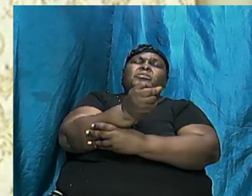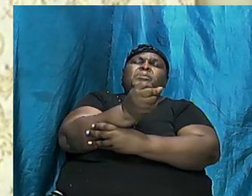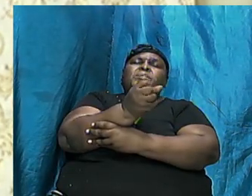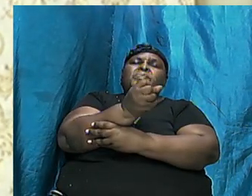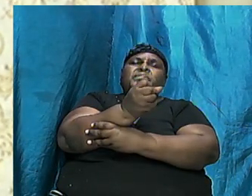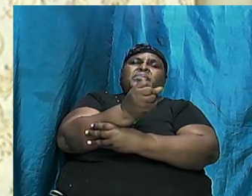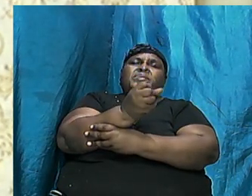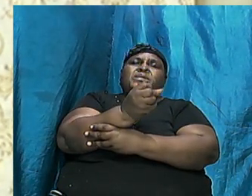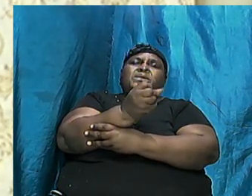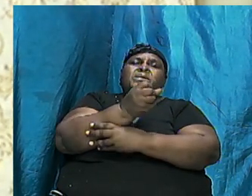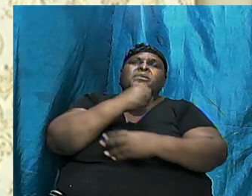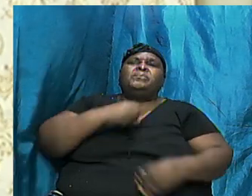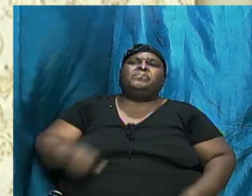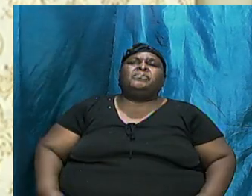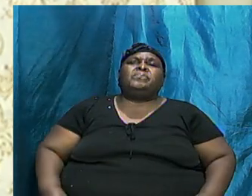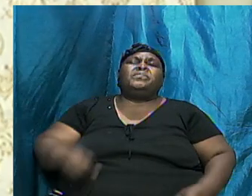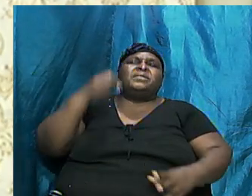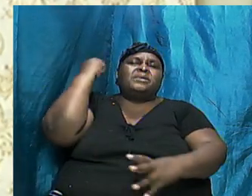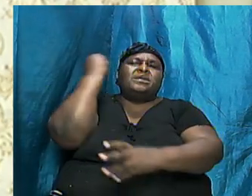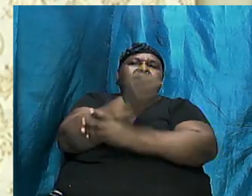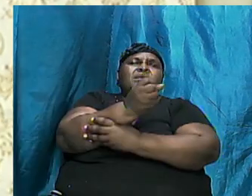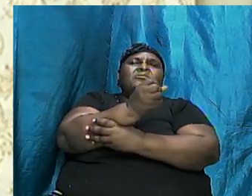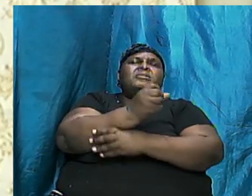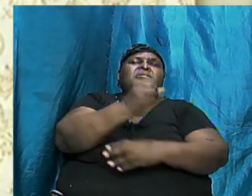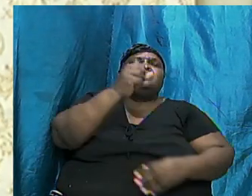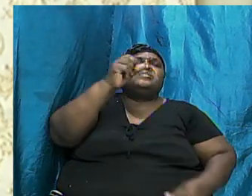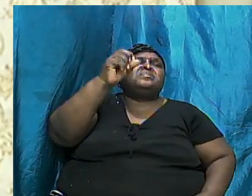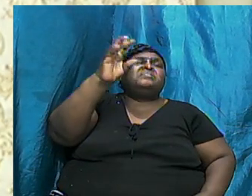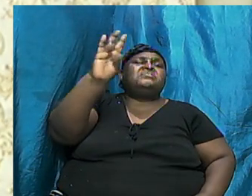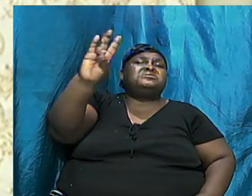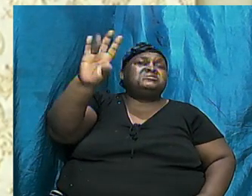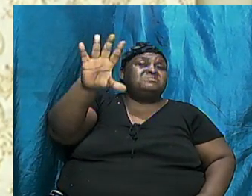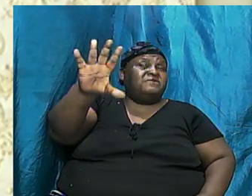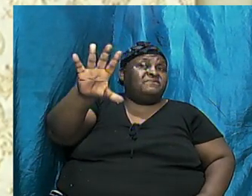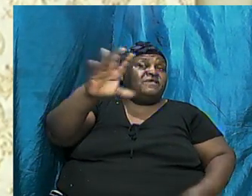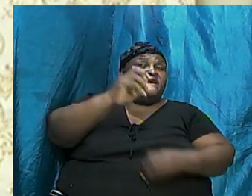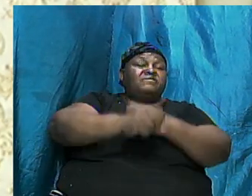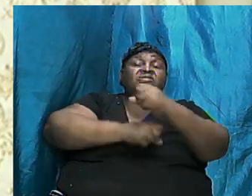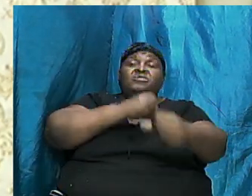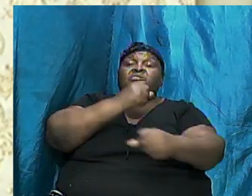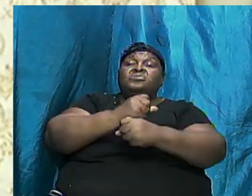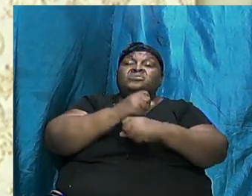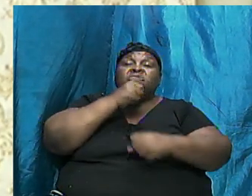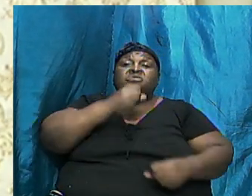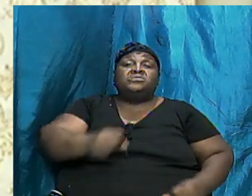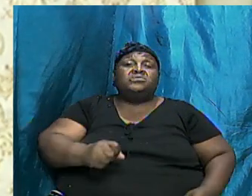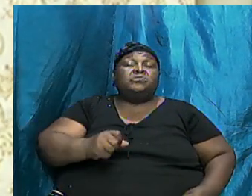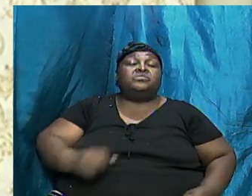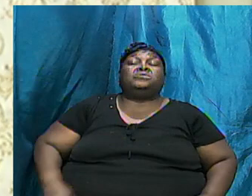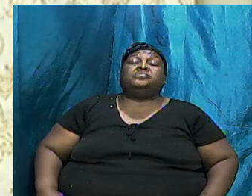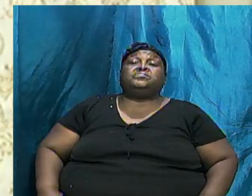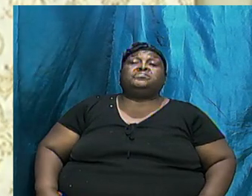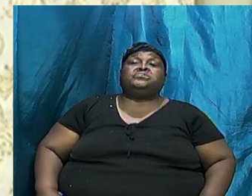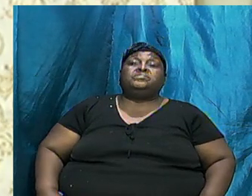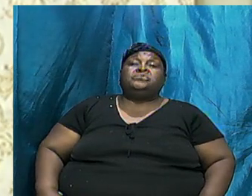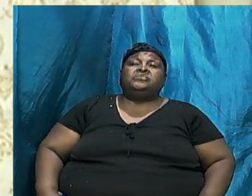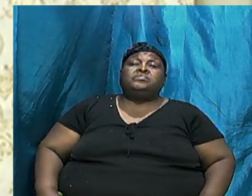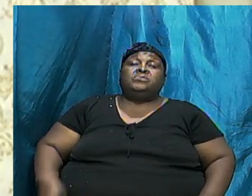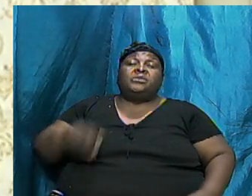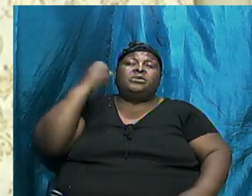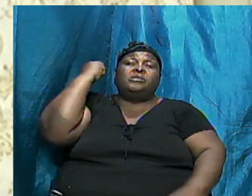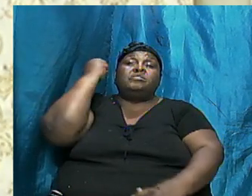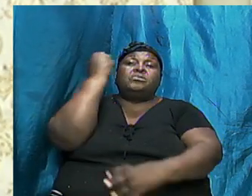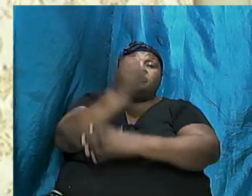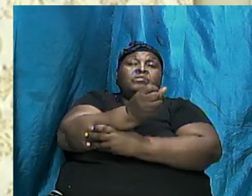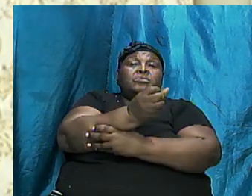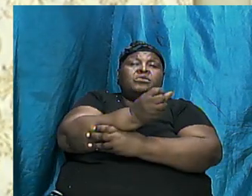Abraham Was about 75 years of age Remember now He recognized That